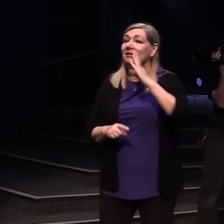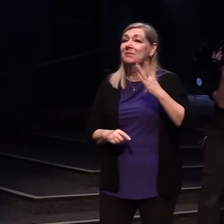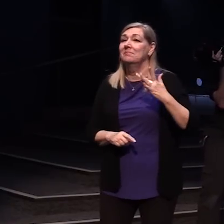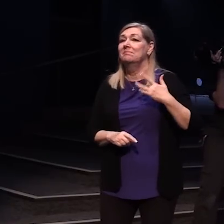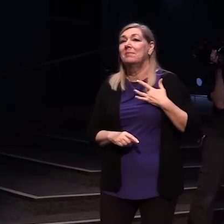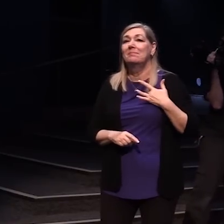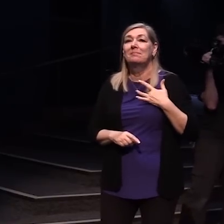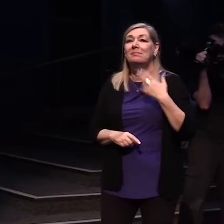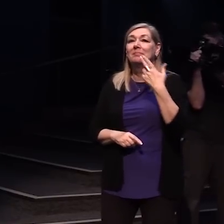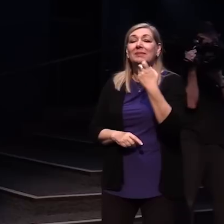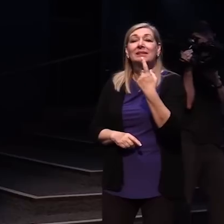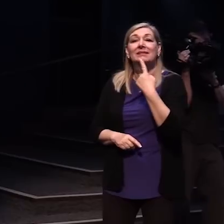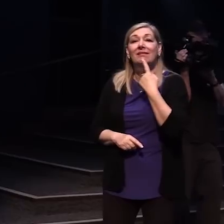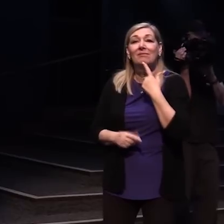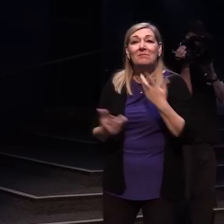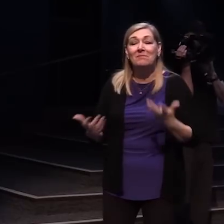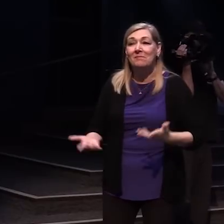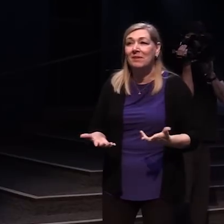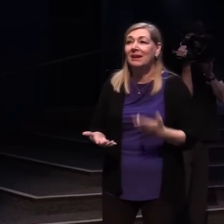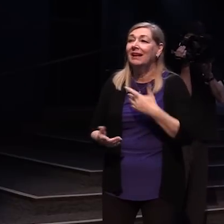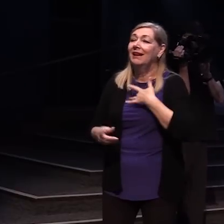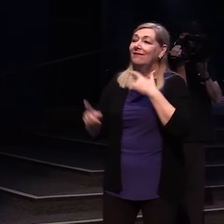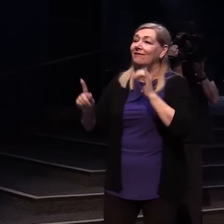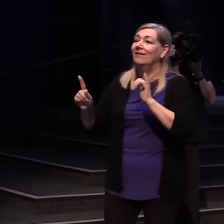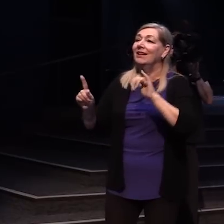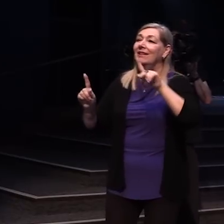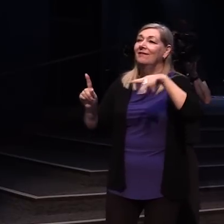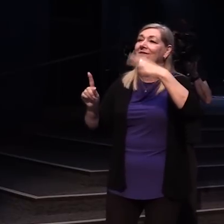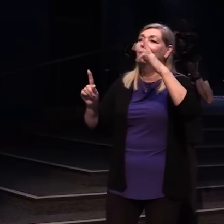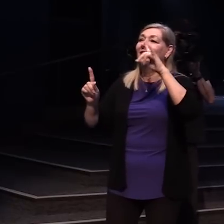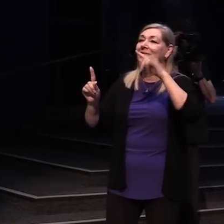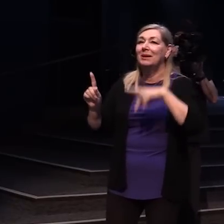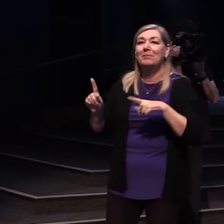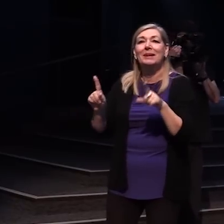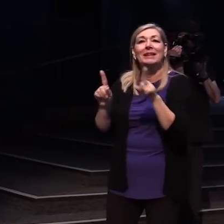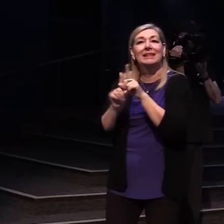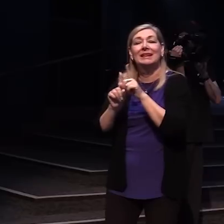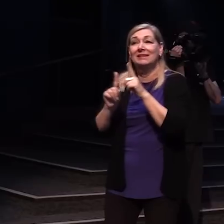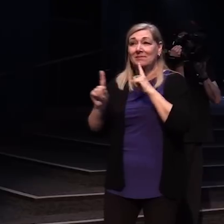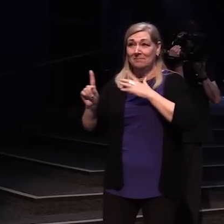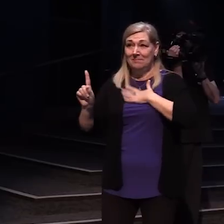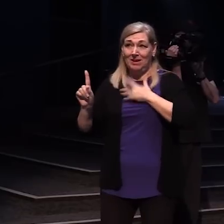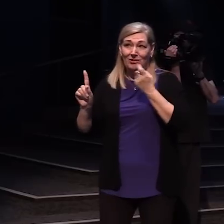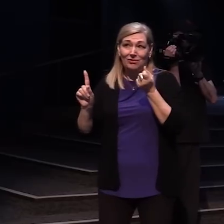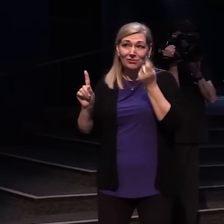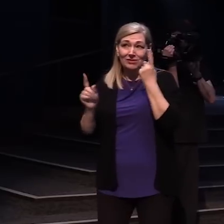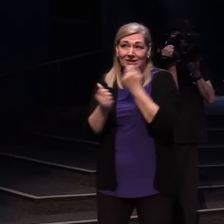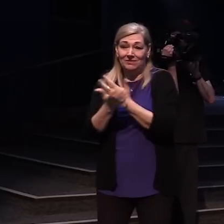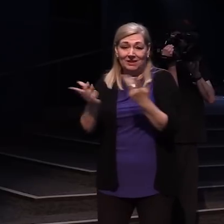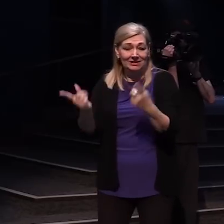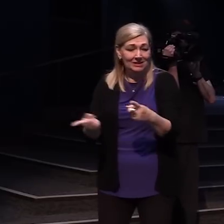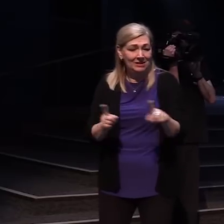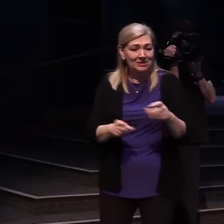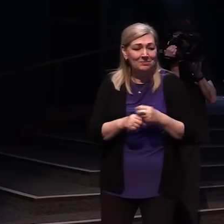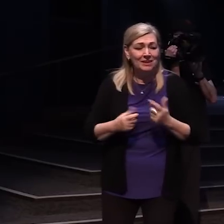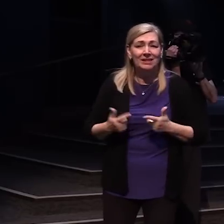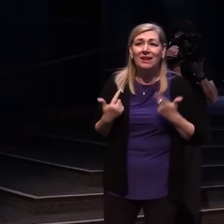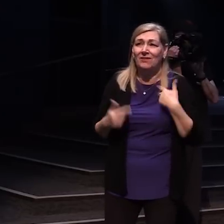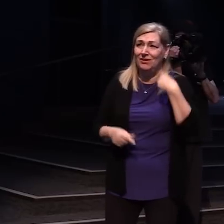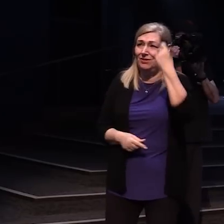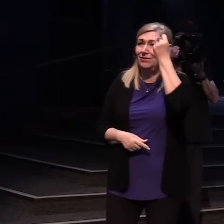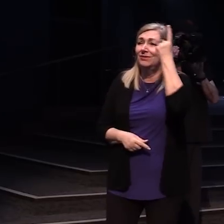changed his tone And I felt a little bit like Philip Almost like Abram I understand everything that's going on in life I get it